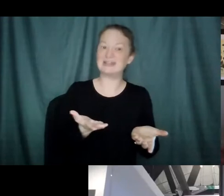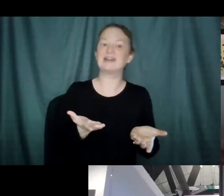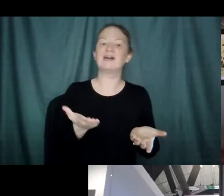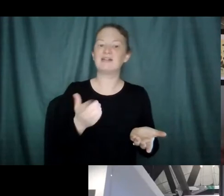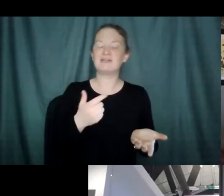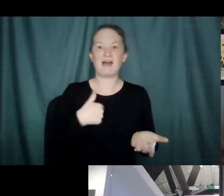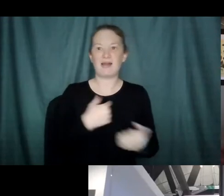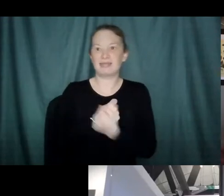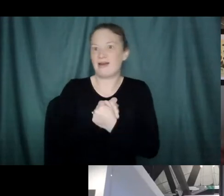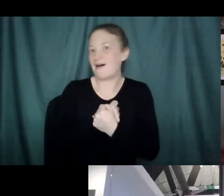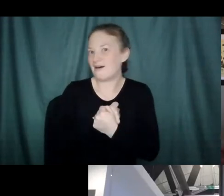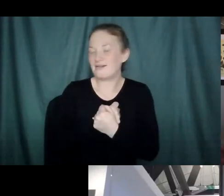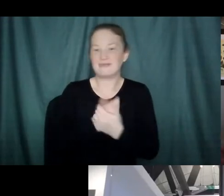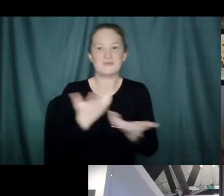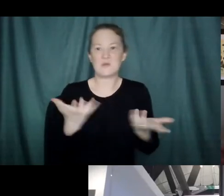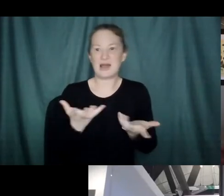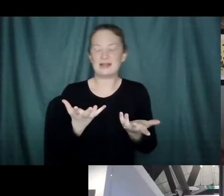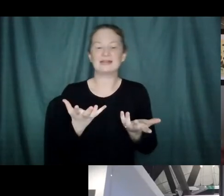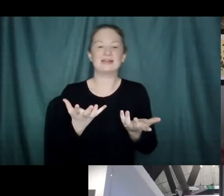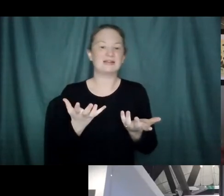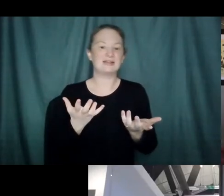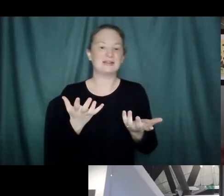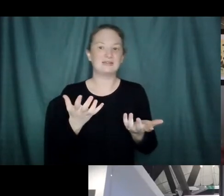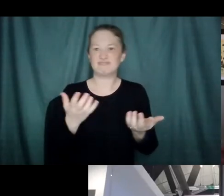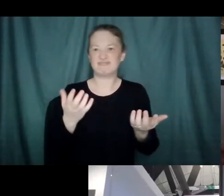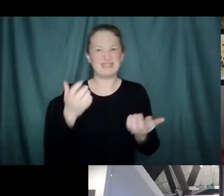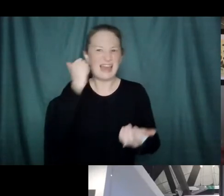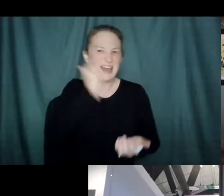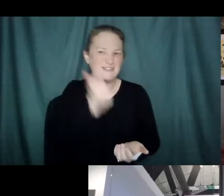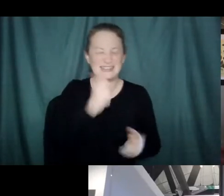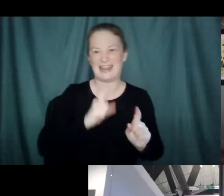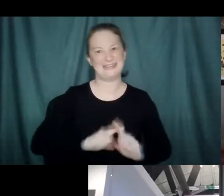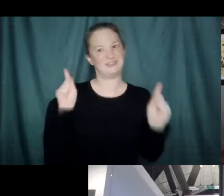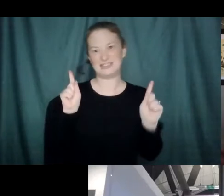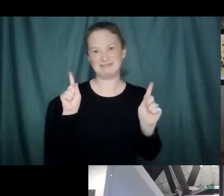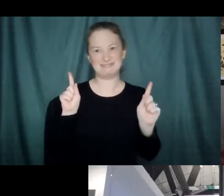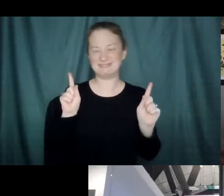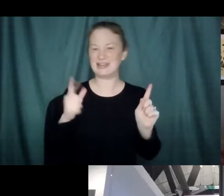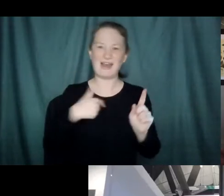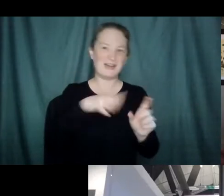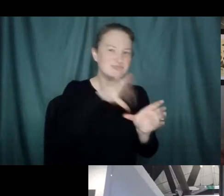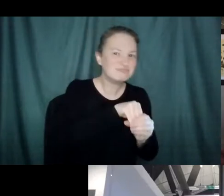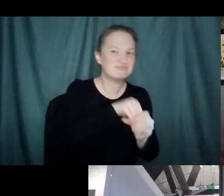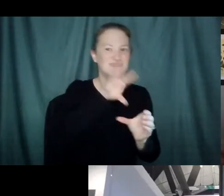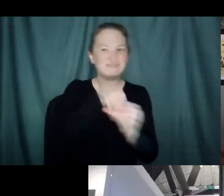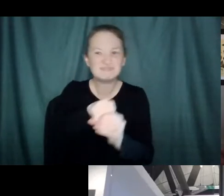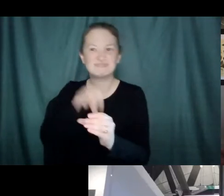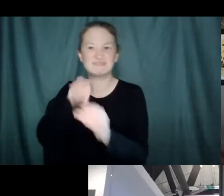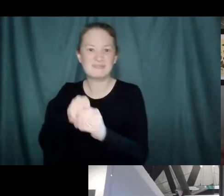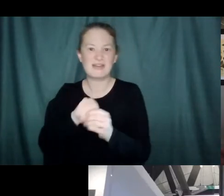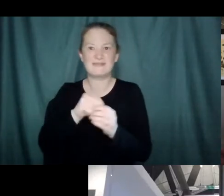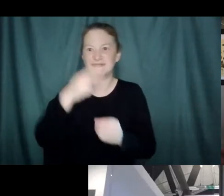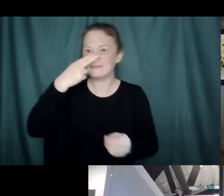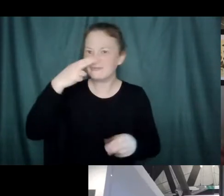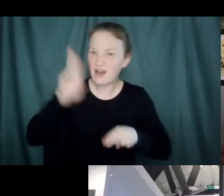love the most about my job is that no day is ever the same, and I get to take part in some really fun and, like, evolving science